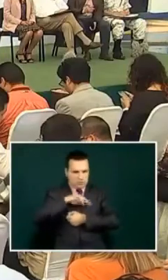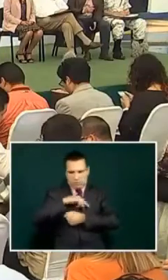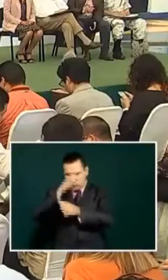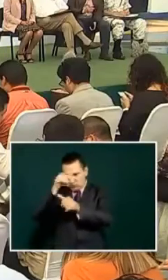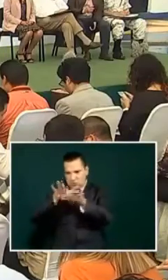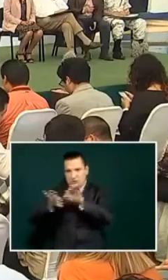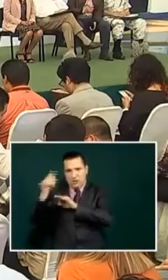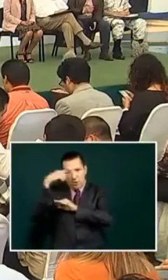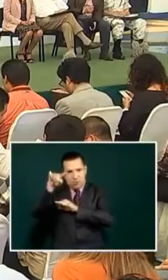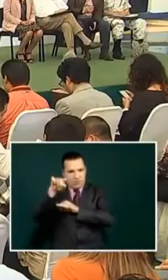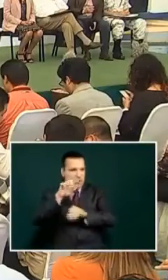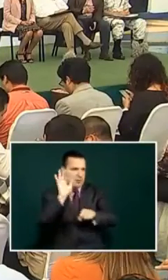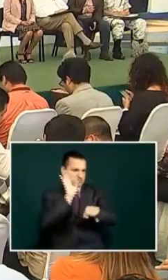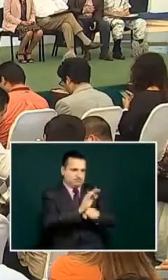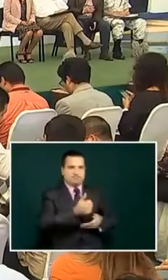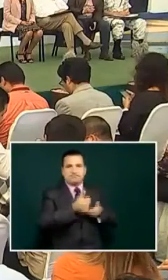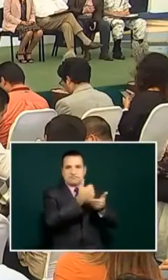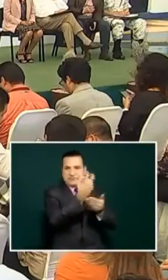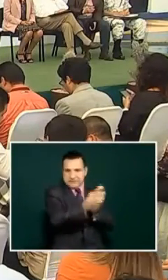to confront that problem